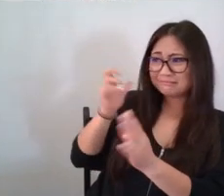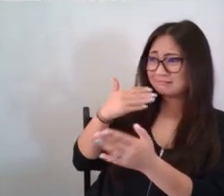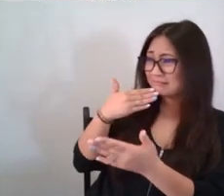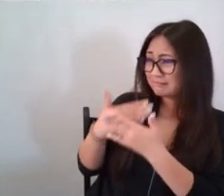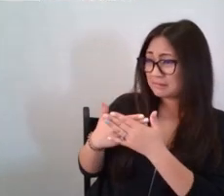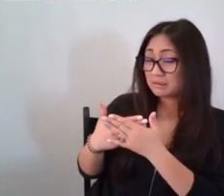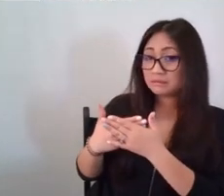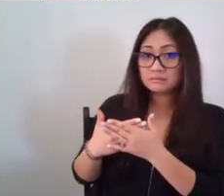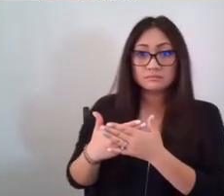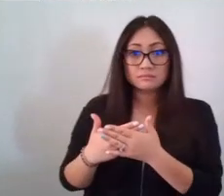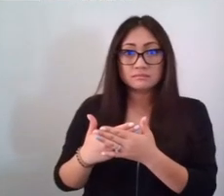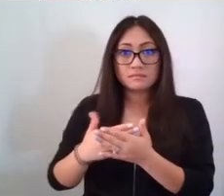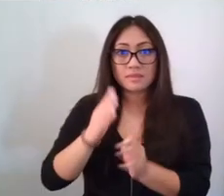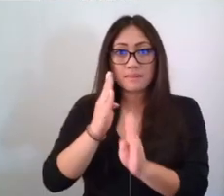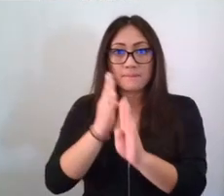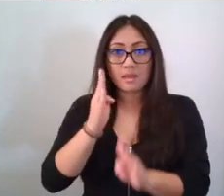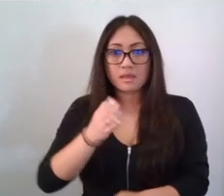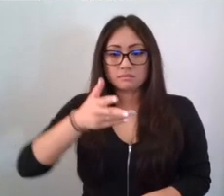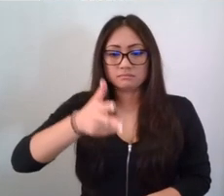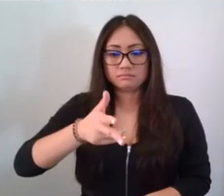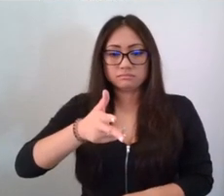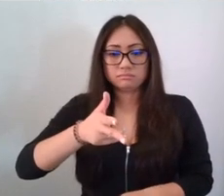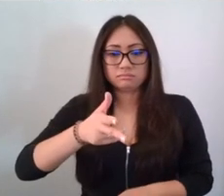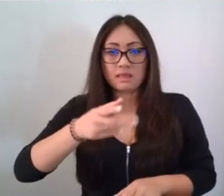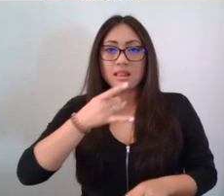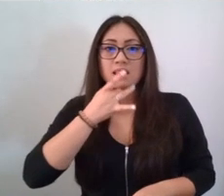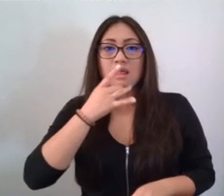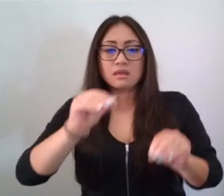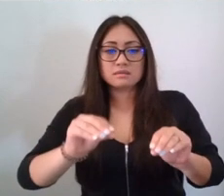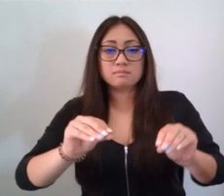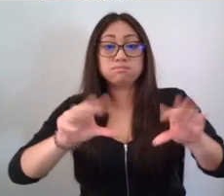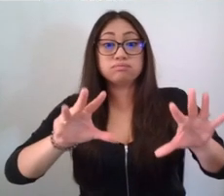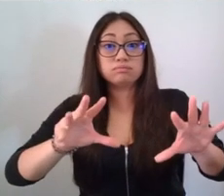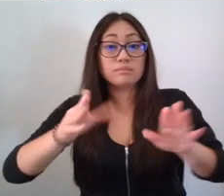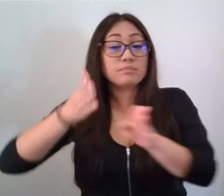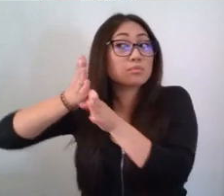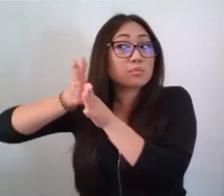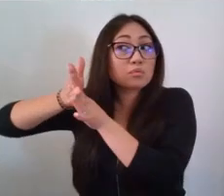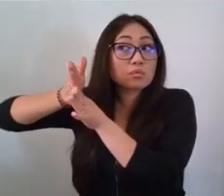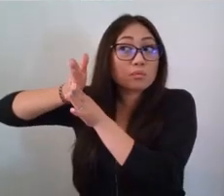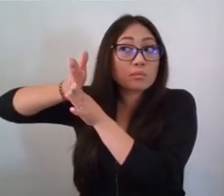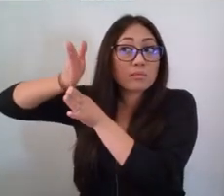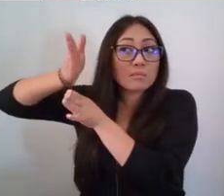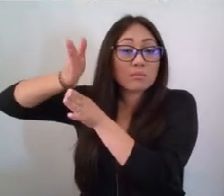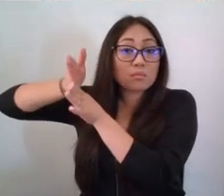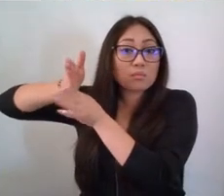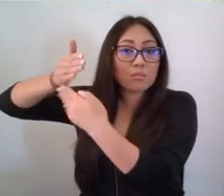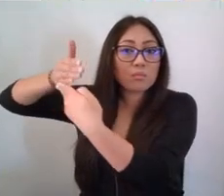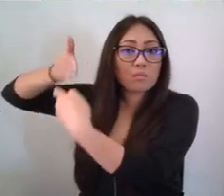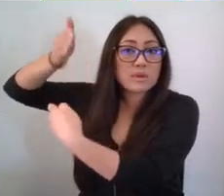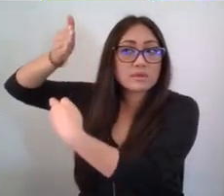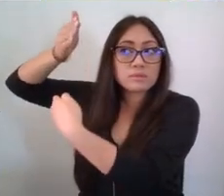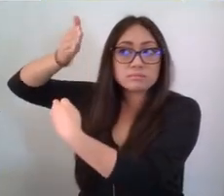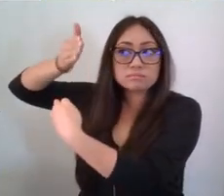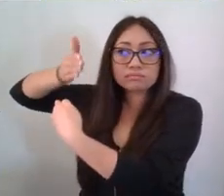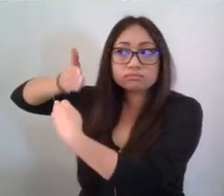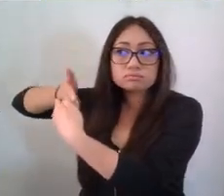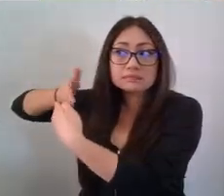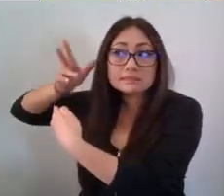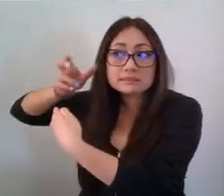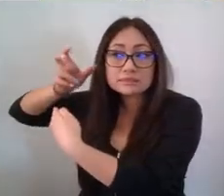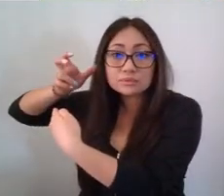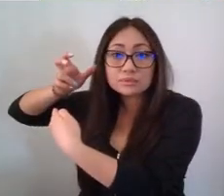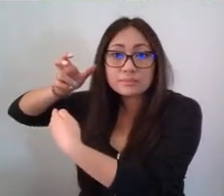Bernie's headlights flashed on and his windows opened just a bit so he could hear what was being said. No, he